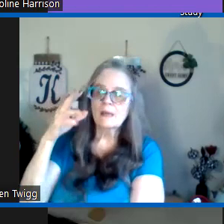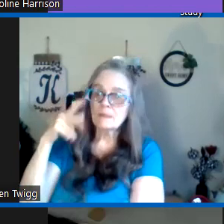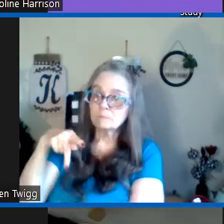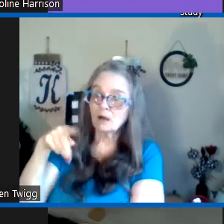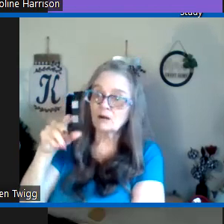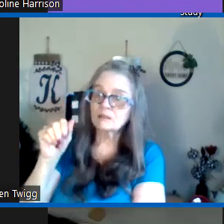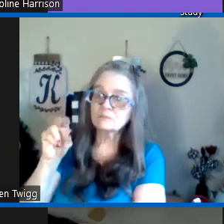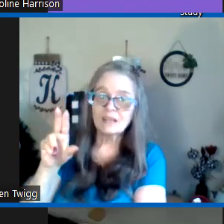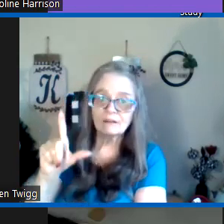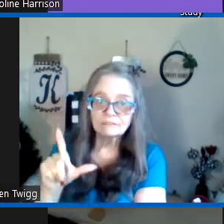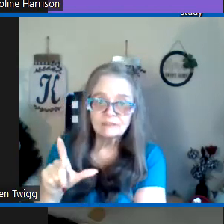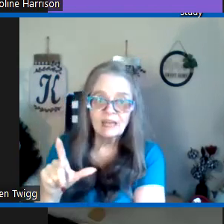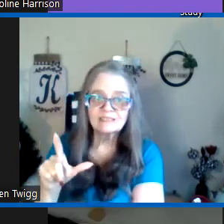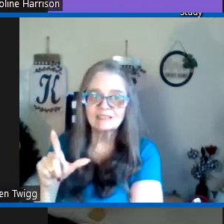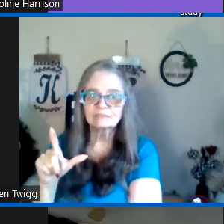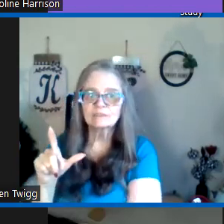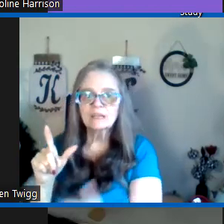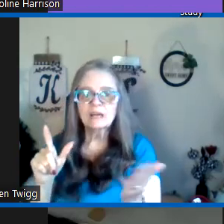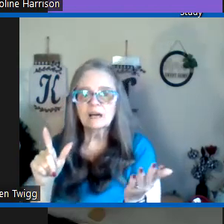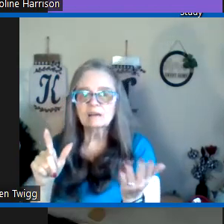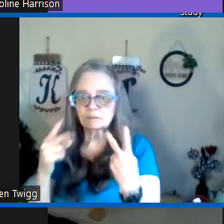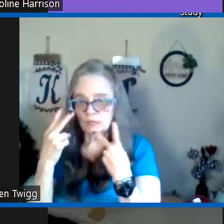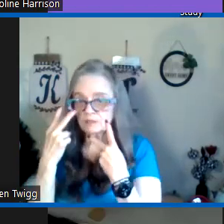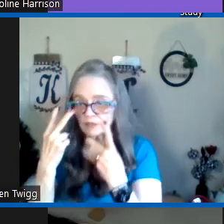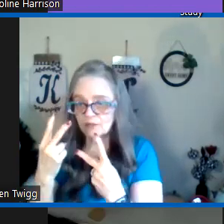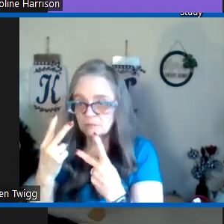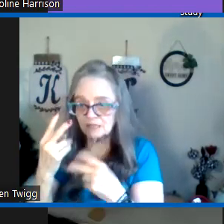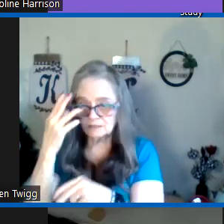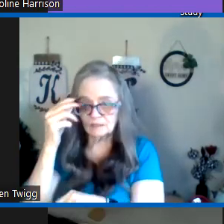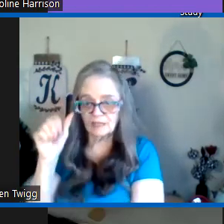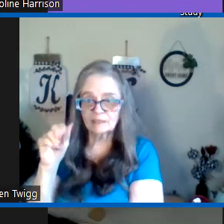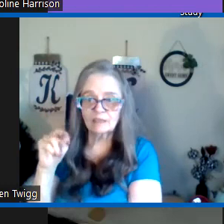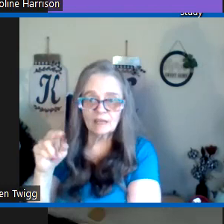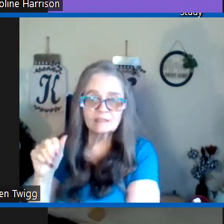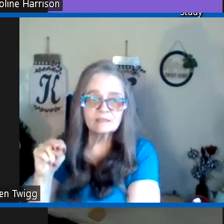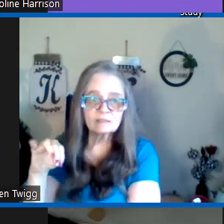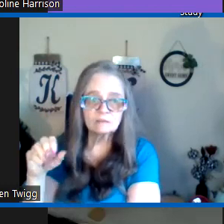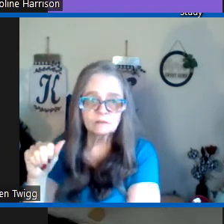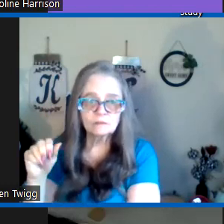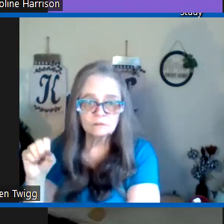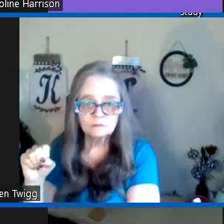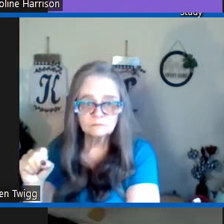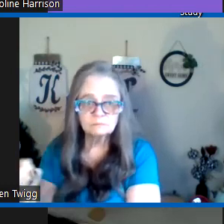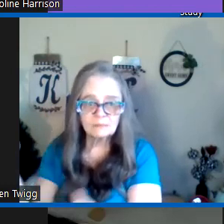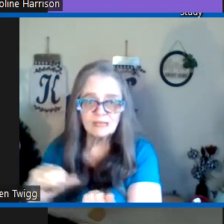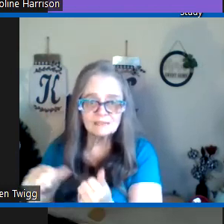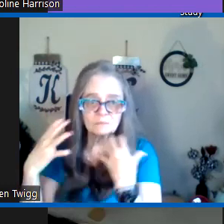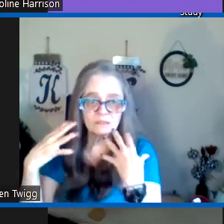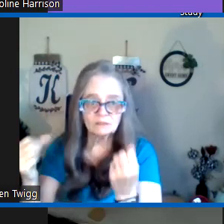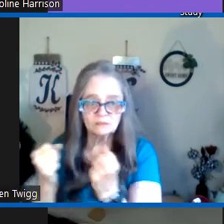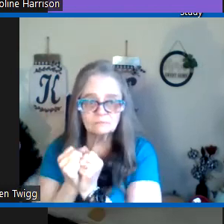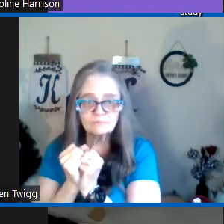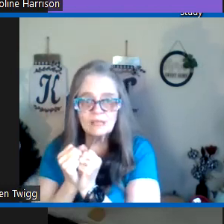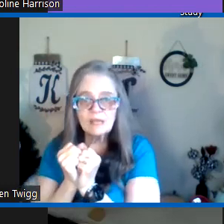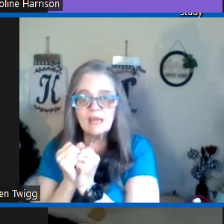and then Paul himself had several he saw the man Ananias who baptized